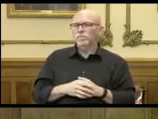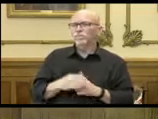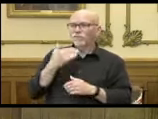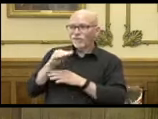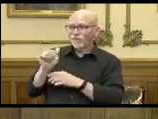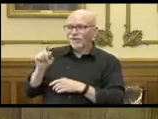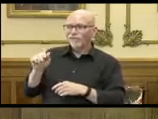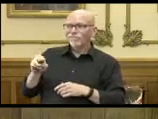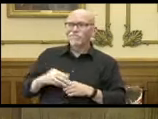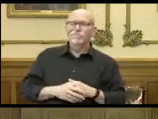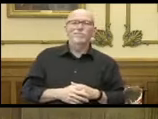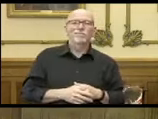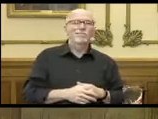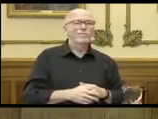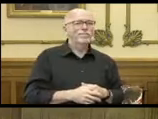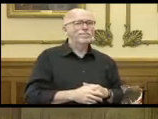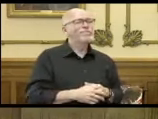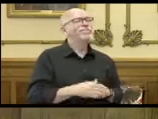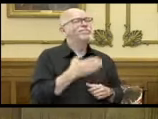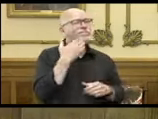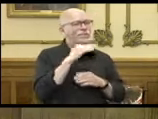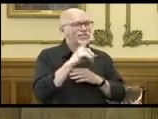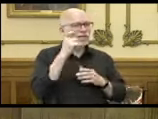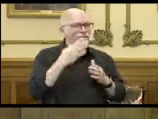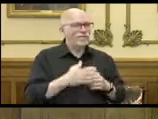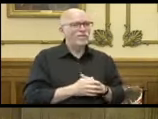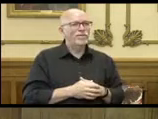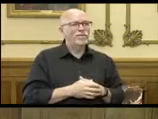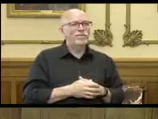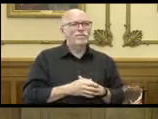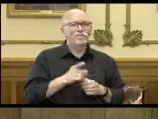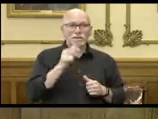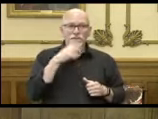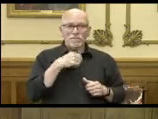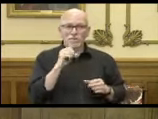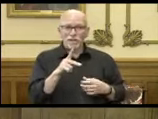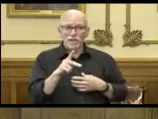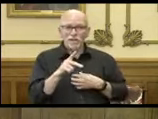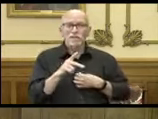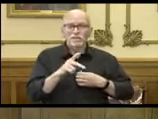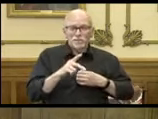Afternoon, Adam. Hey, good afternoon, Governor. I hope you guys can hear me okay.